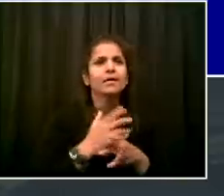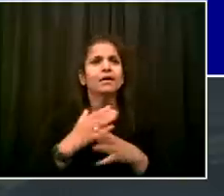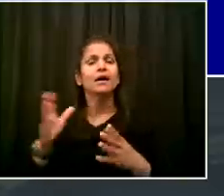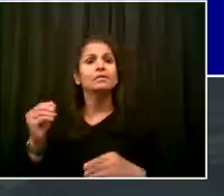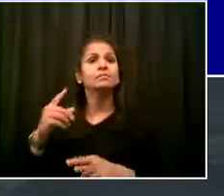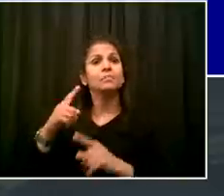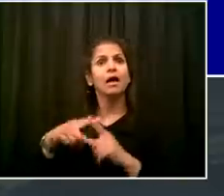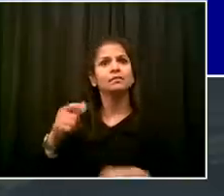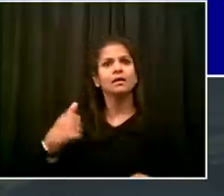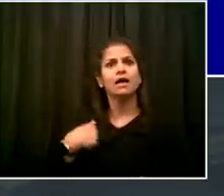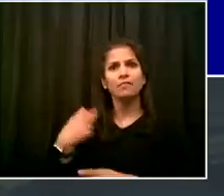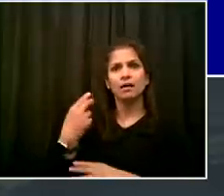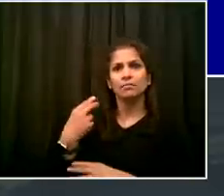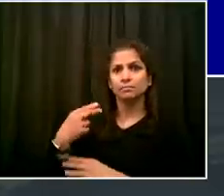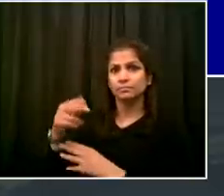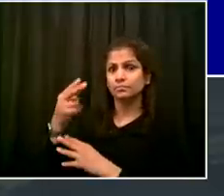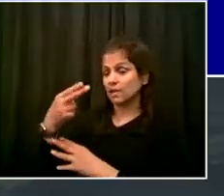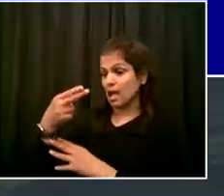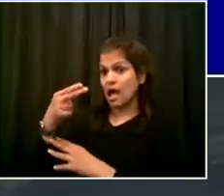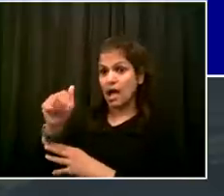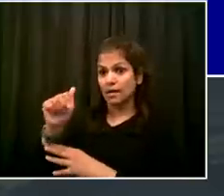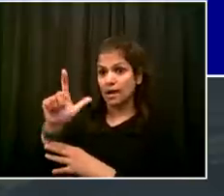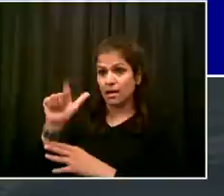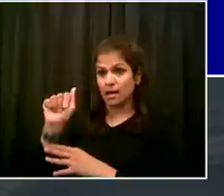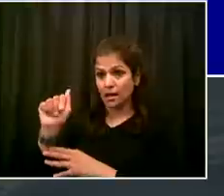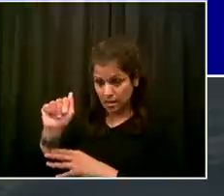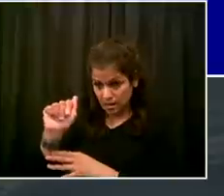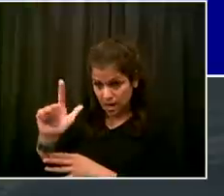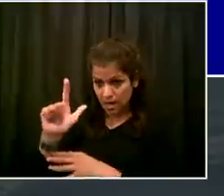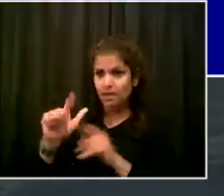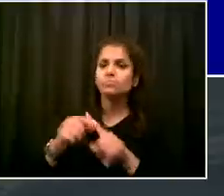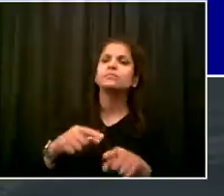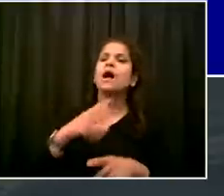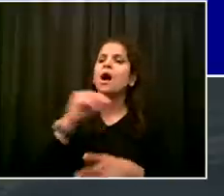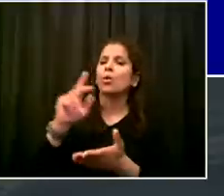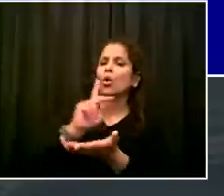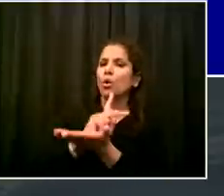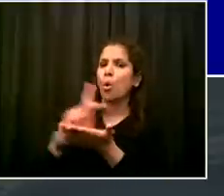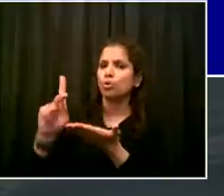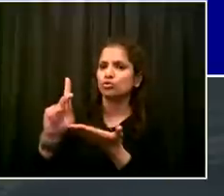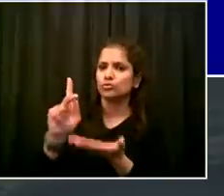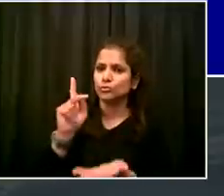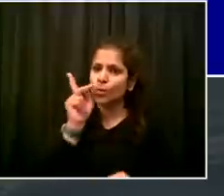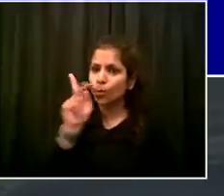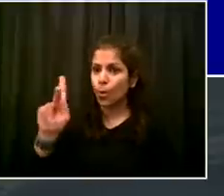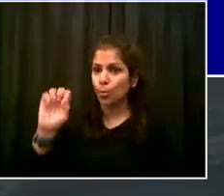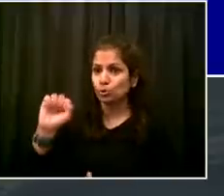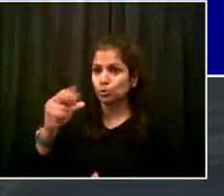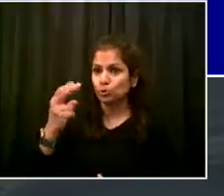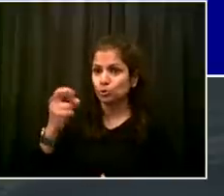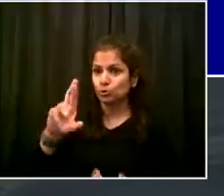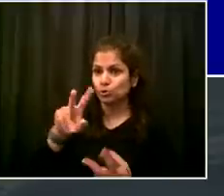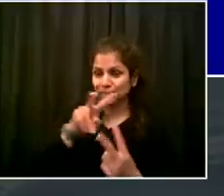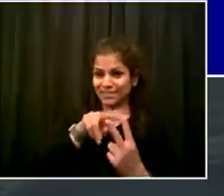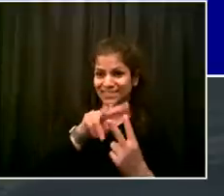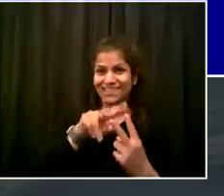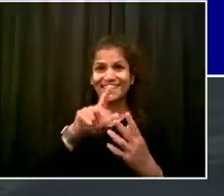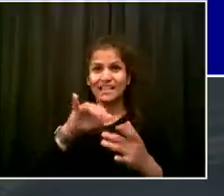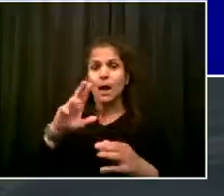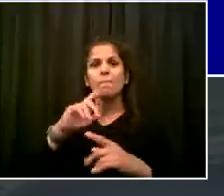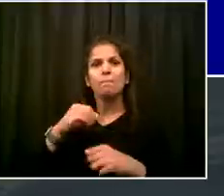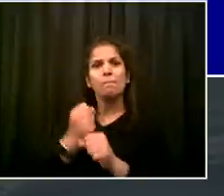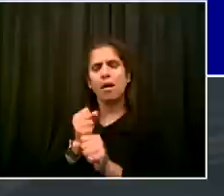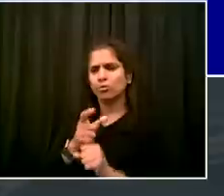should get it. That's what you need to eat. We don't want anything to go to waste. And if we can't deliver food that you will eat, then we have not